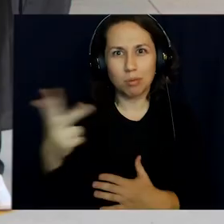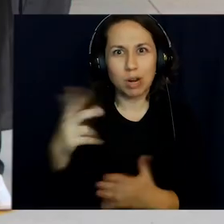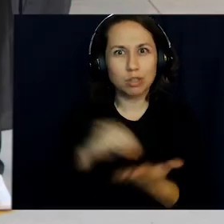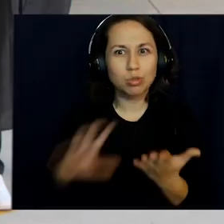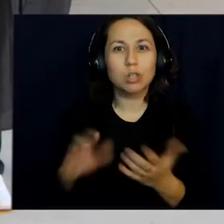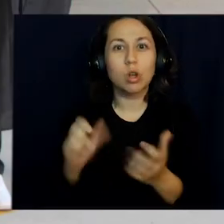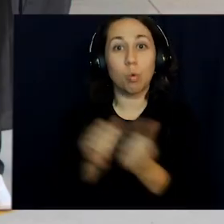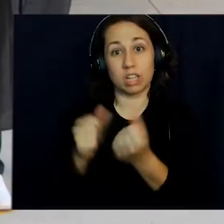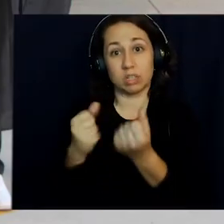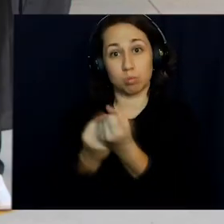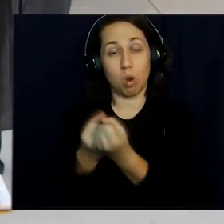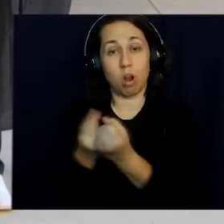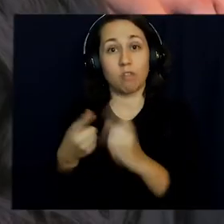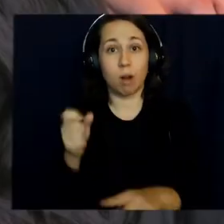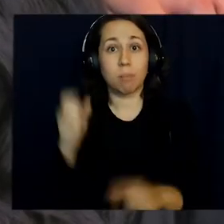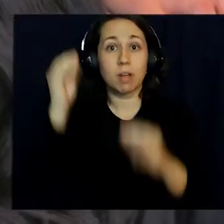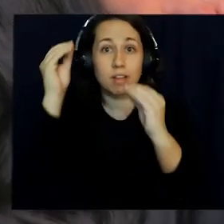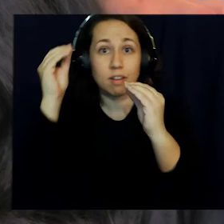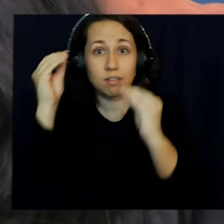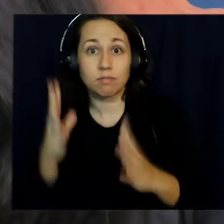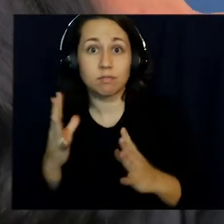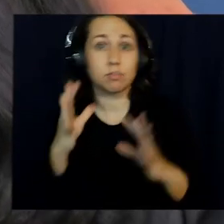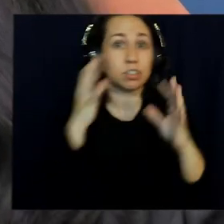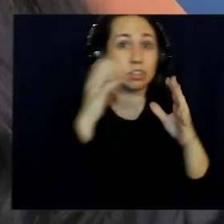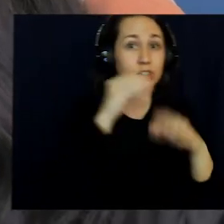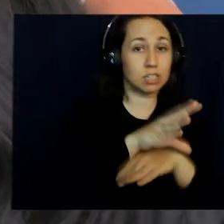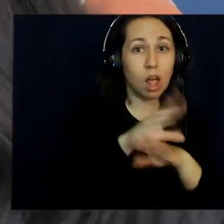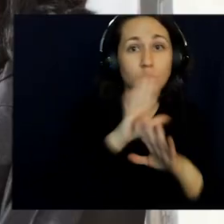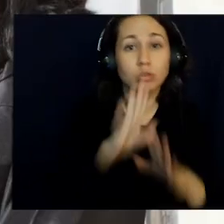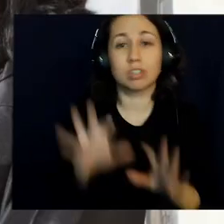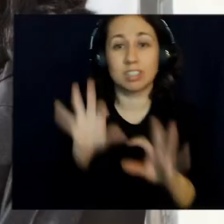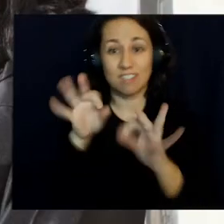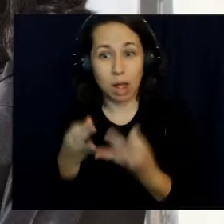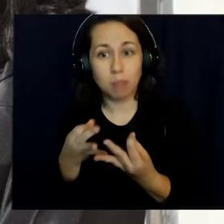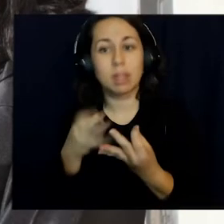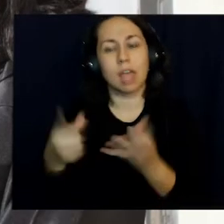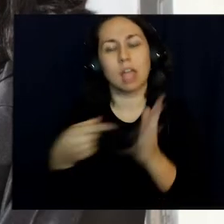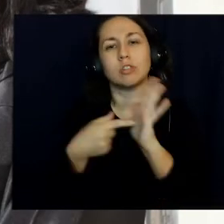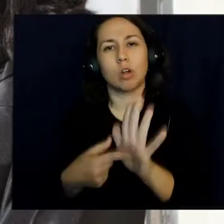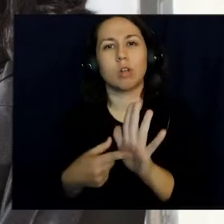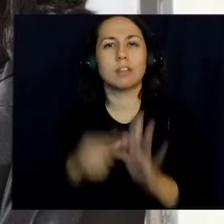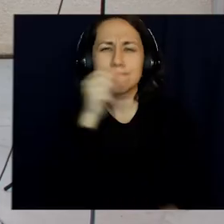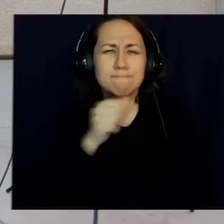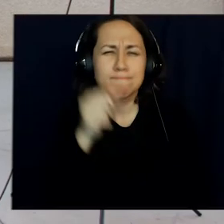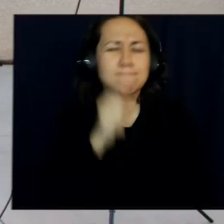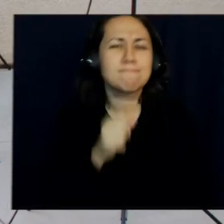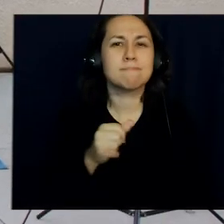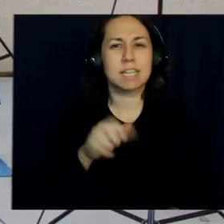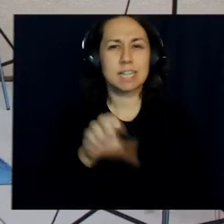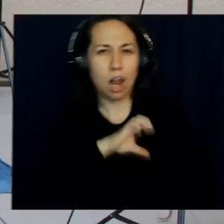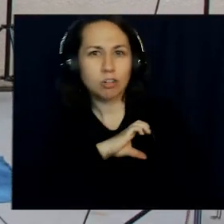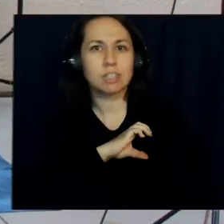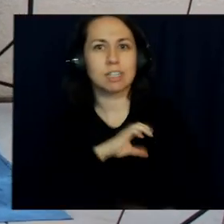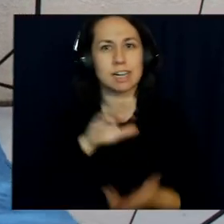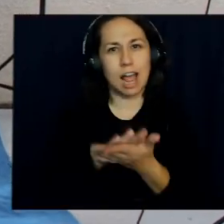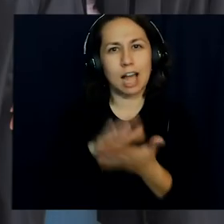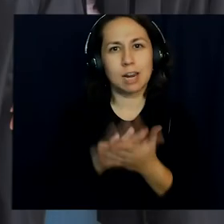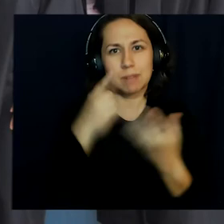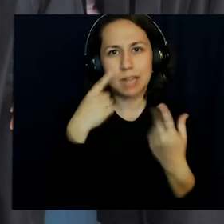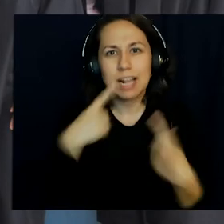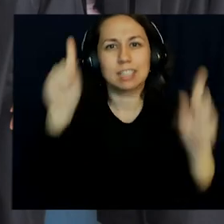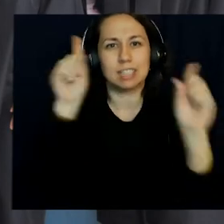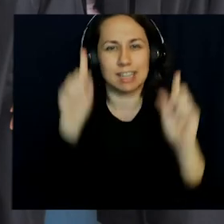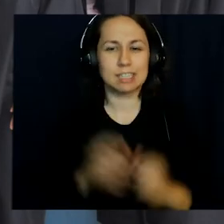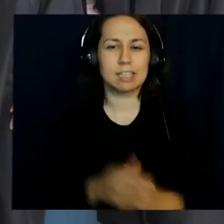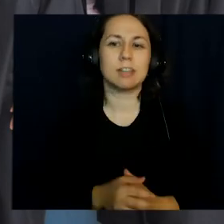our top 30 students who with the support from their families, counselors, and teachers have demonstrated exceptional perseverance, character,